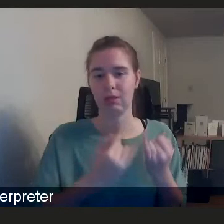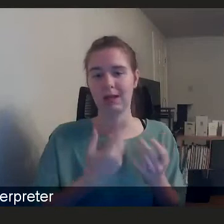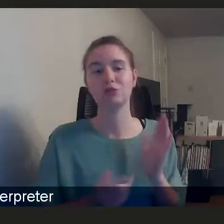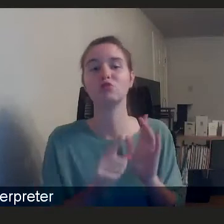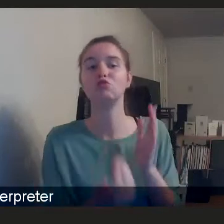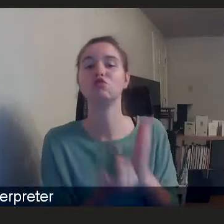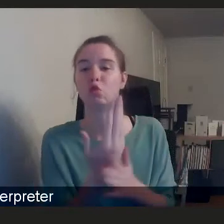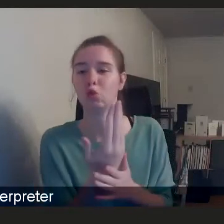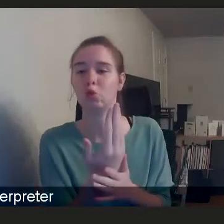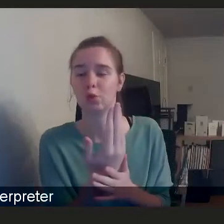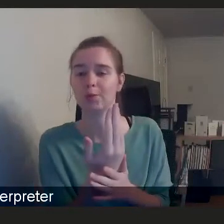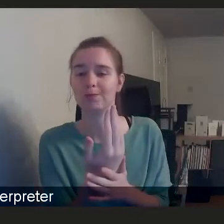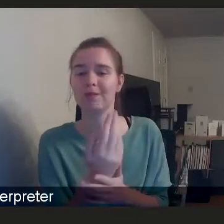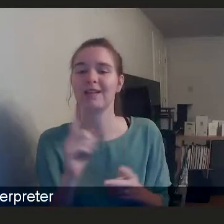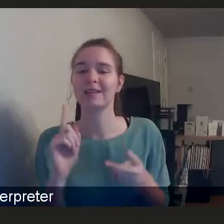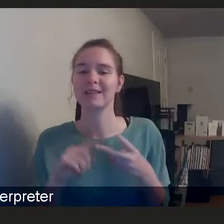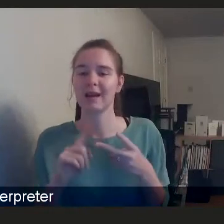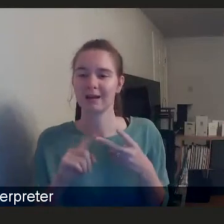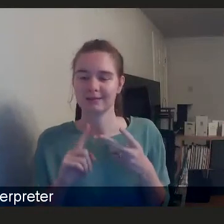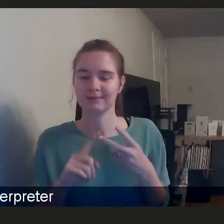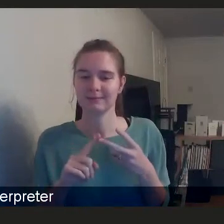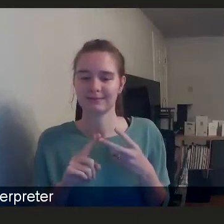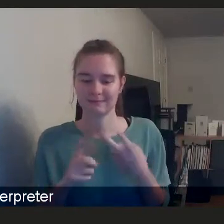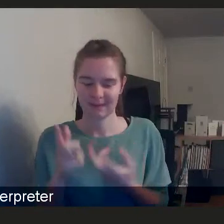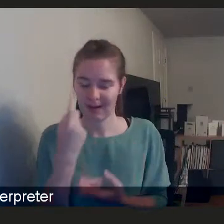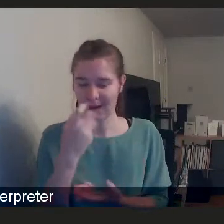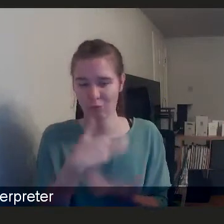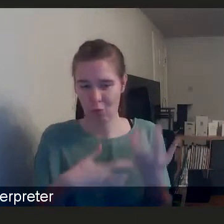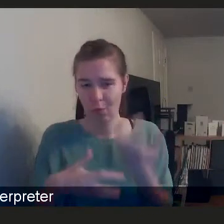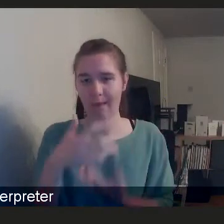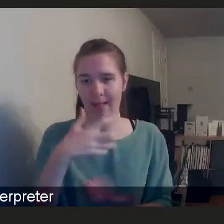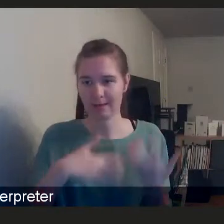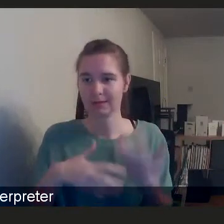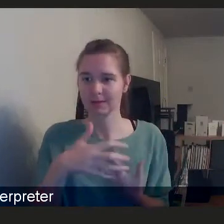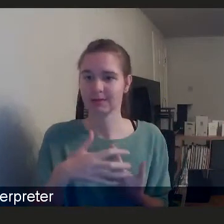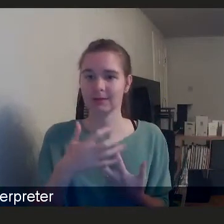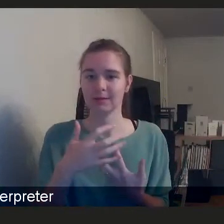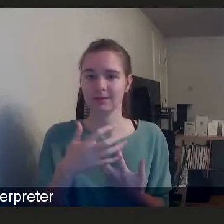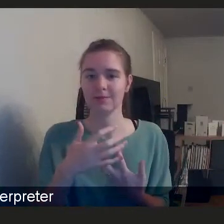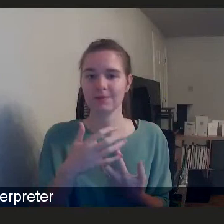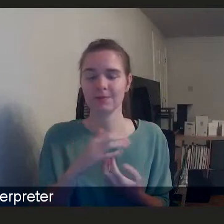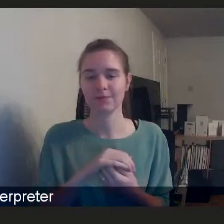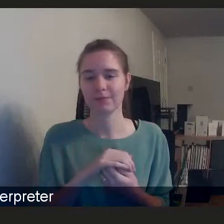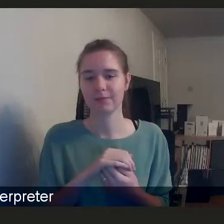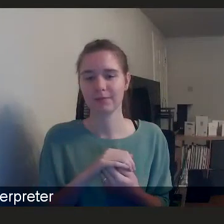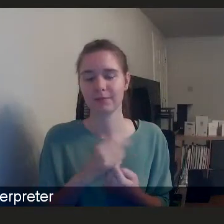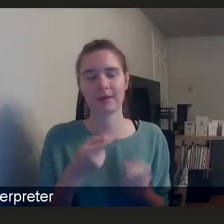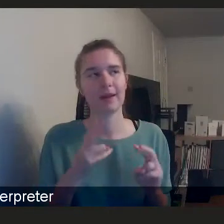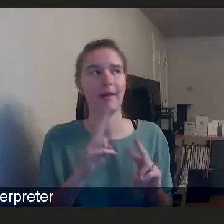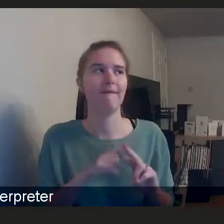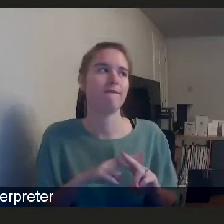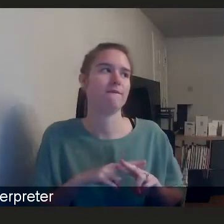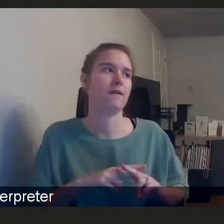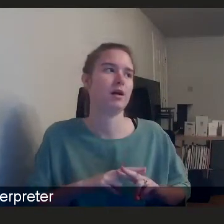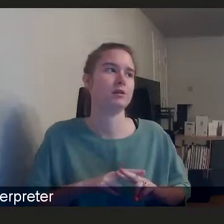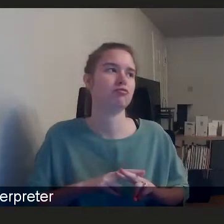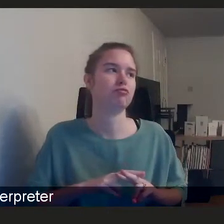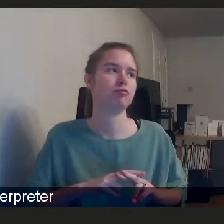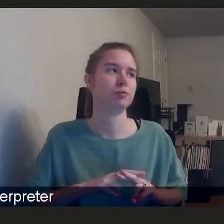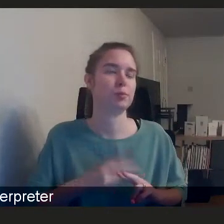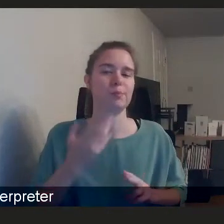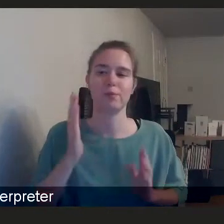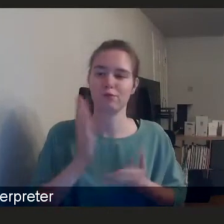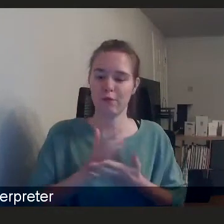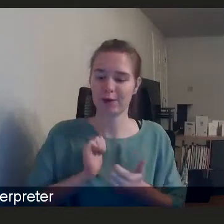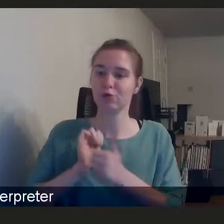The second, I think, is that it's complex and that if you are going to put the right kind of support around people's